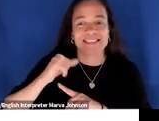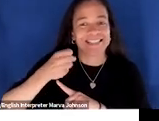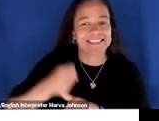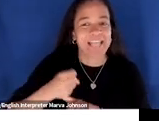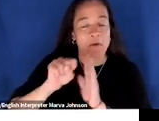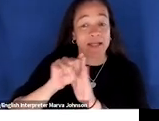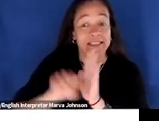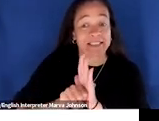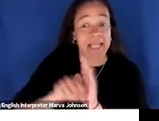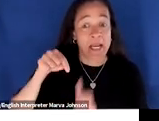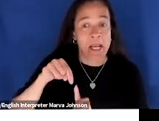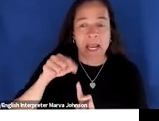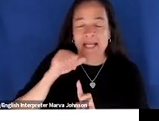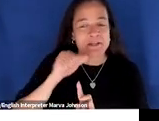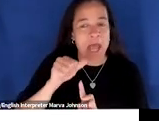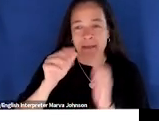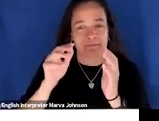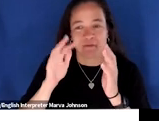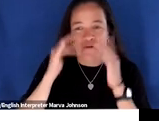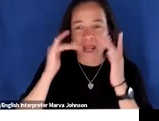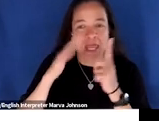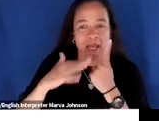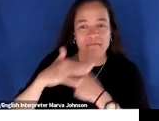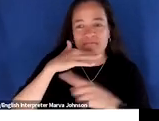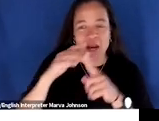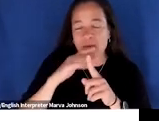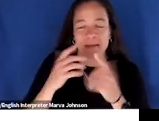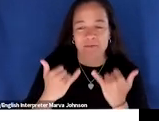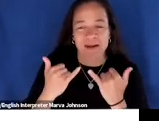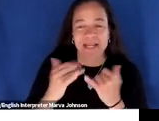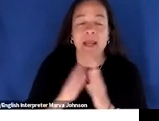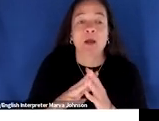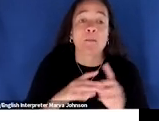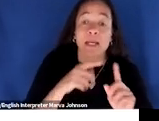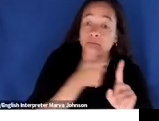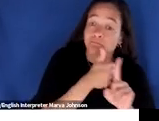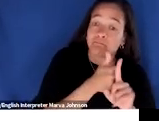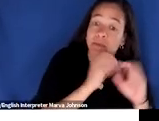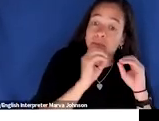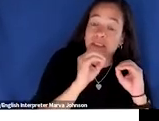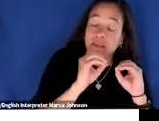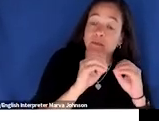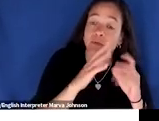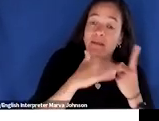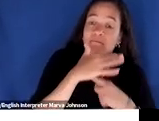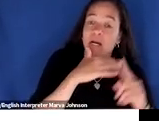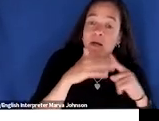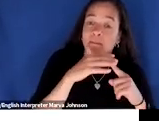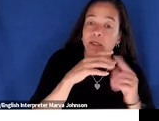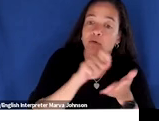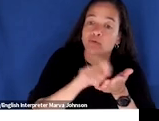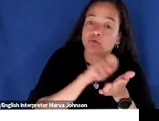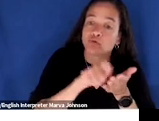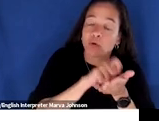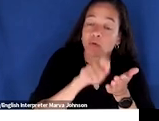environmentally friendly right now um but she you know she teaches environmental journalism she's training the next